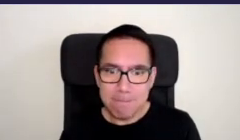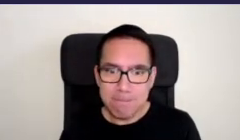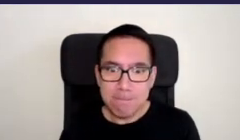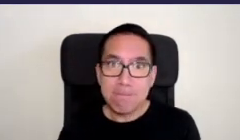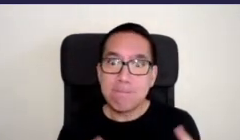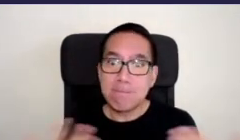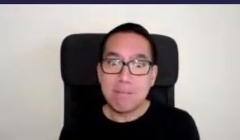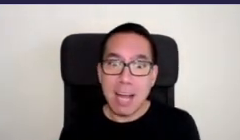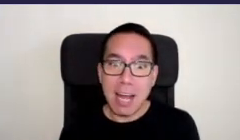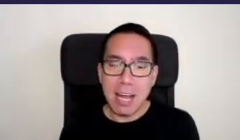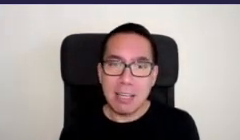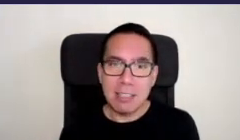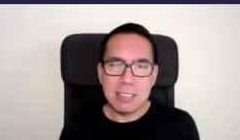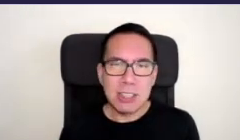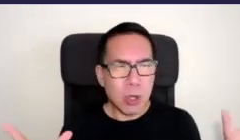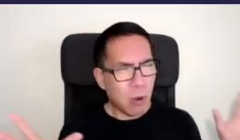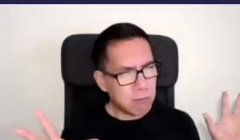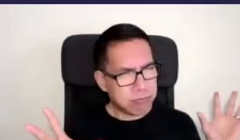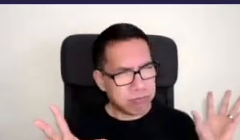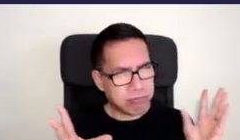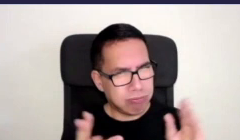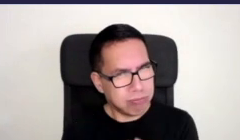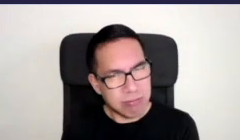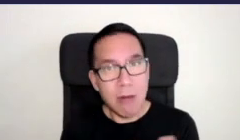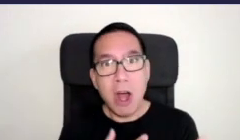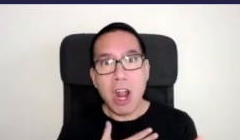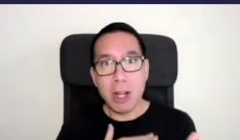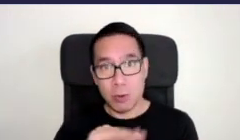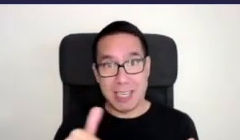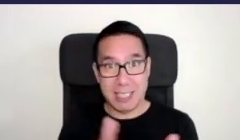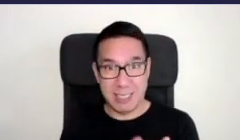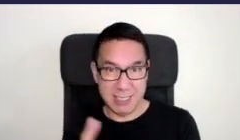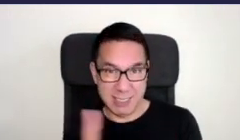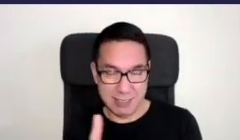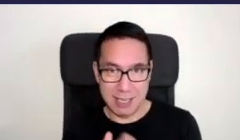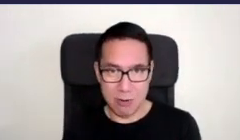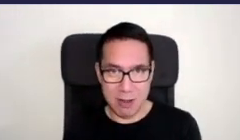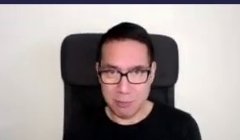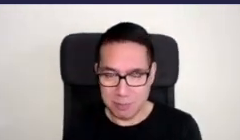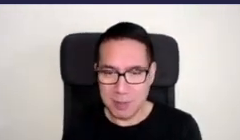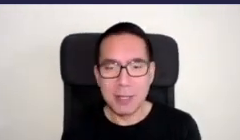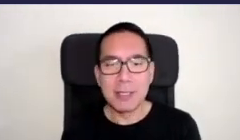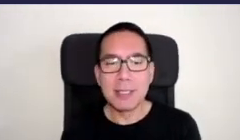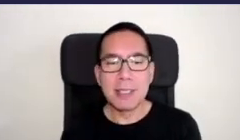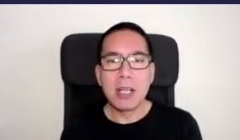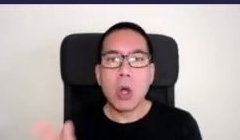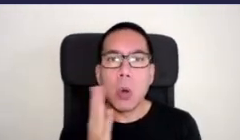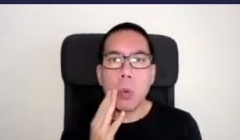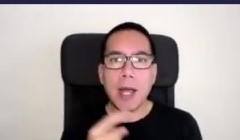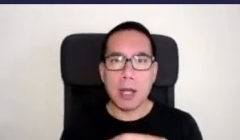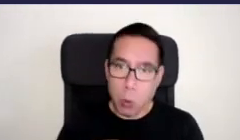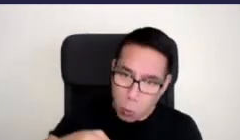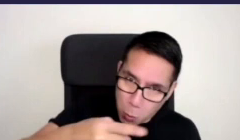that I suppose what I'd like to end with is when we care for